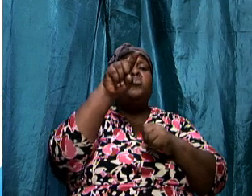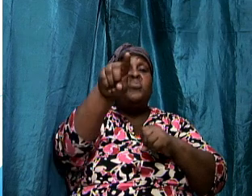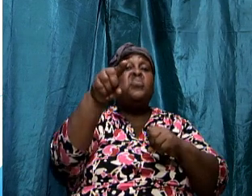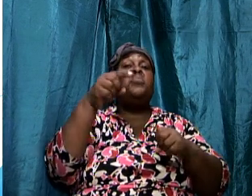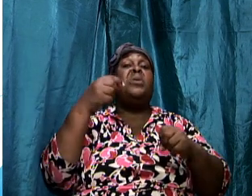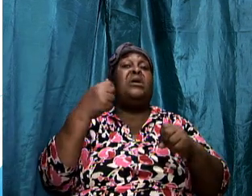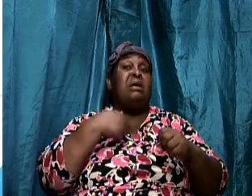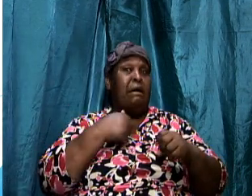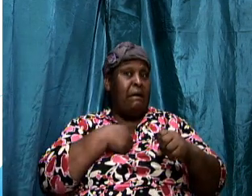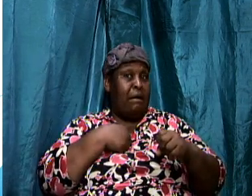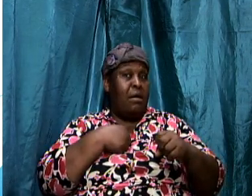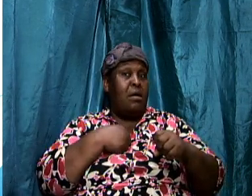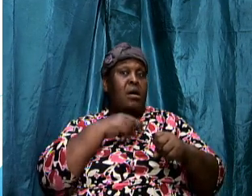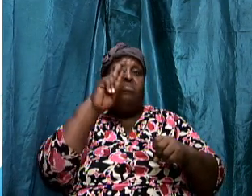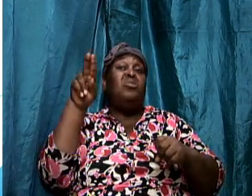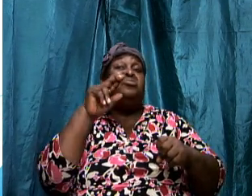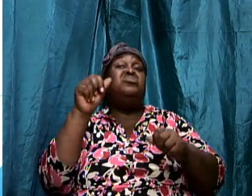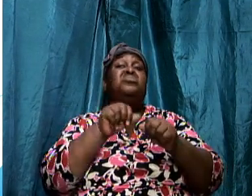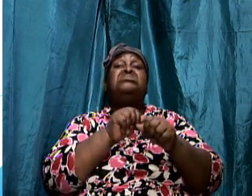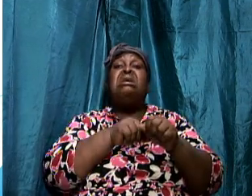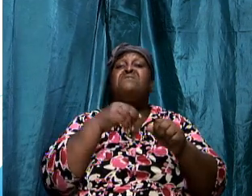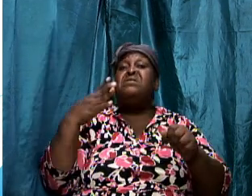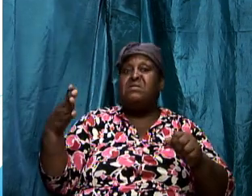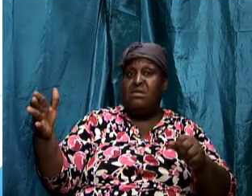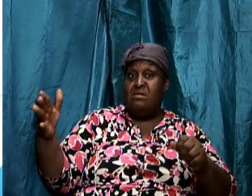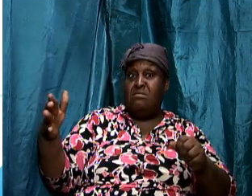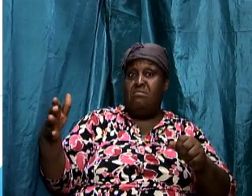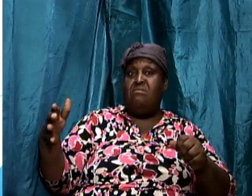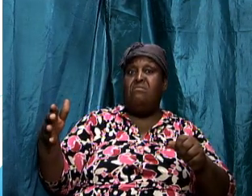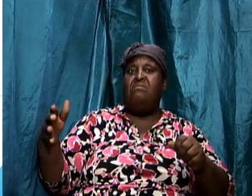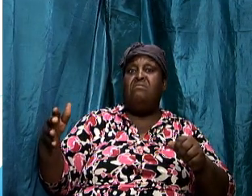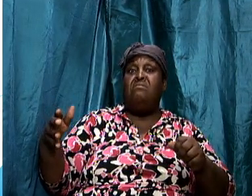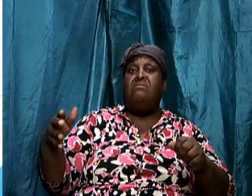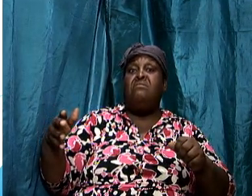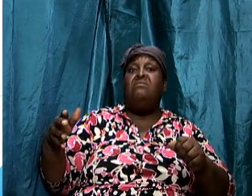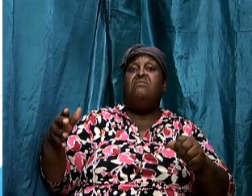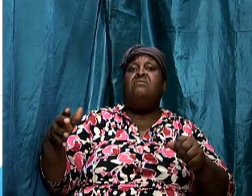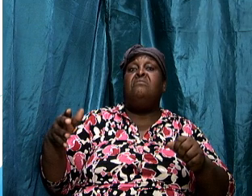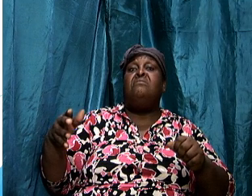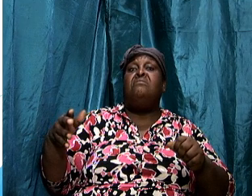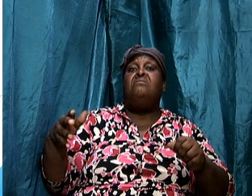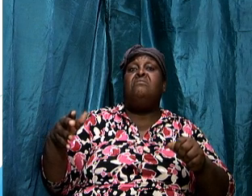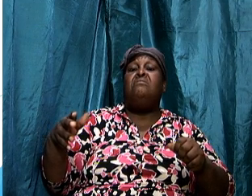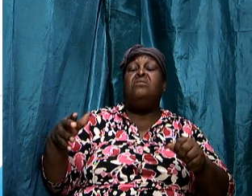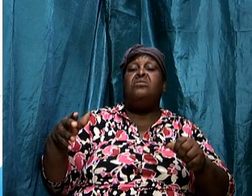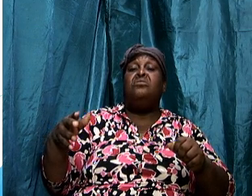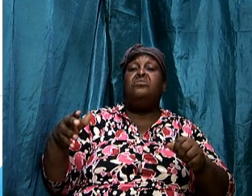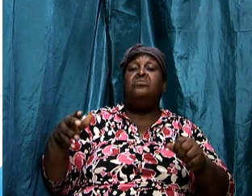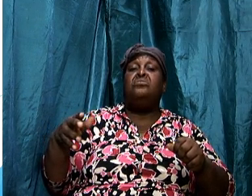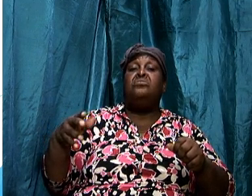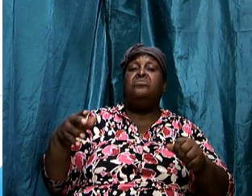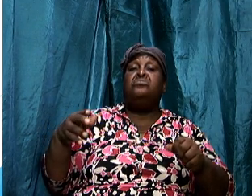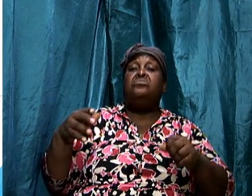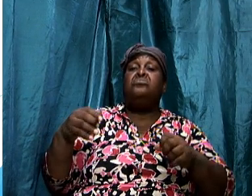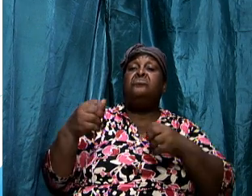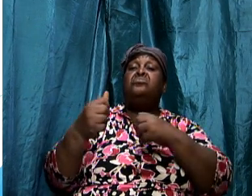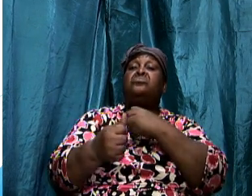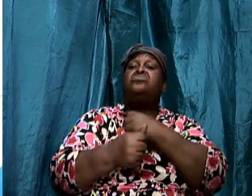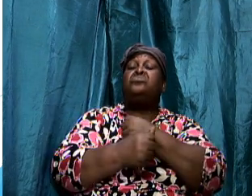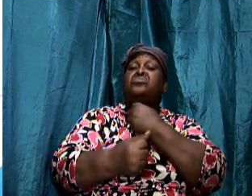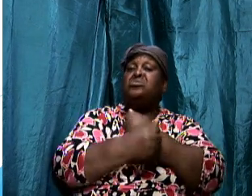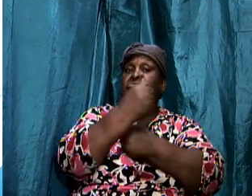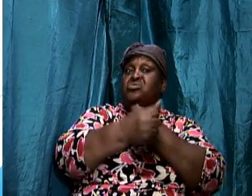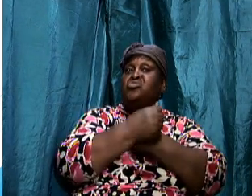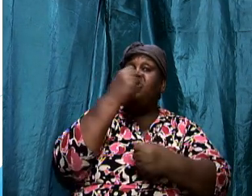disposal but what do you and i have at our disposal what do we have and this is what